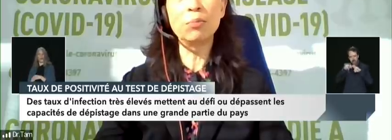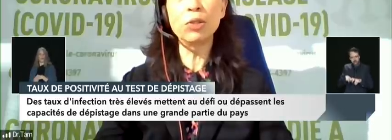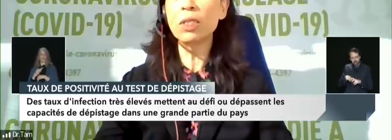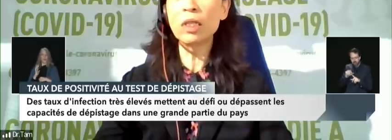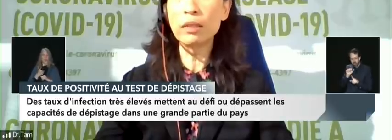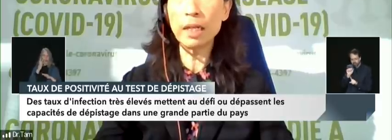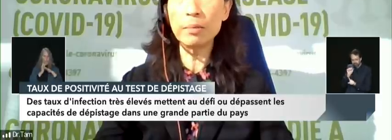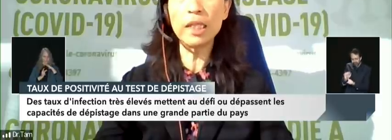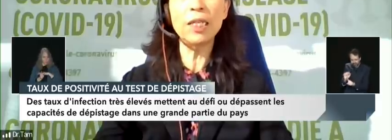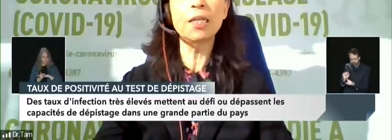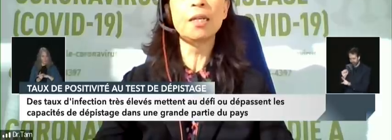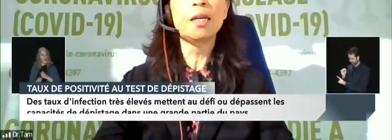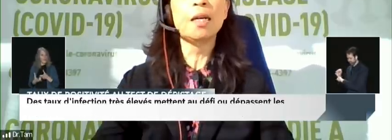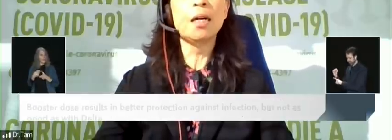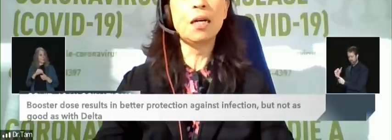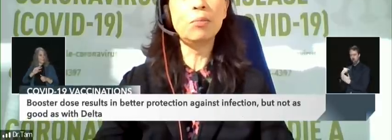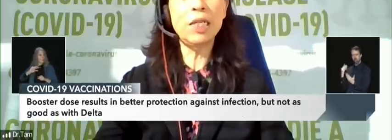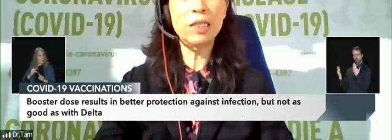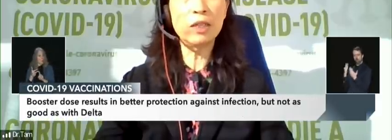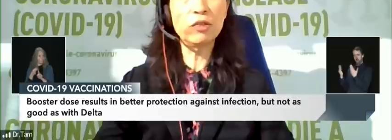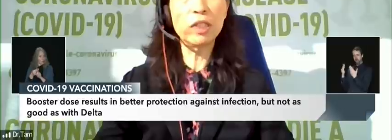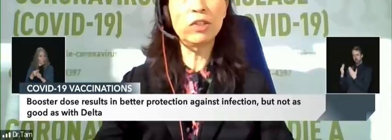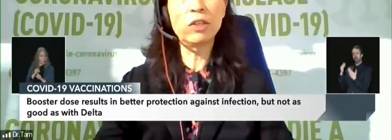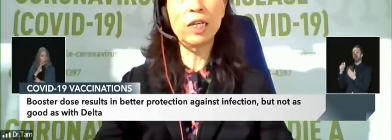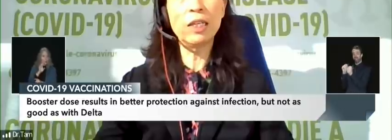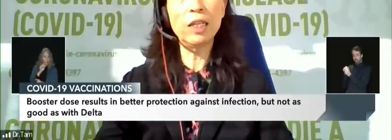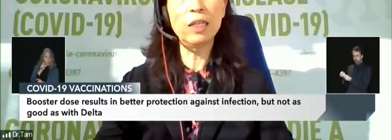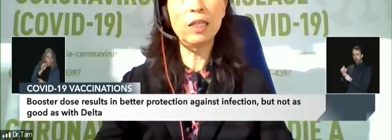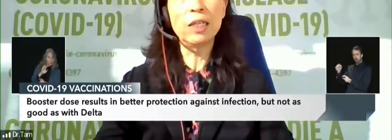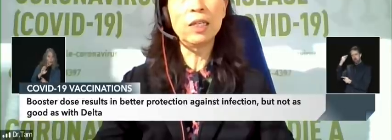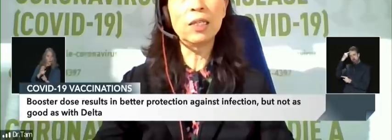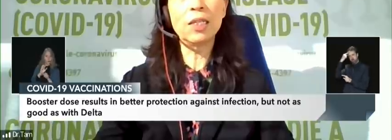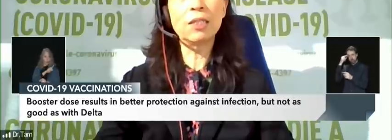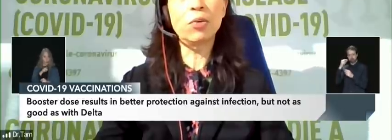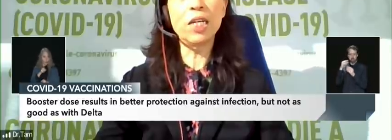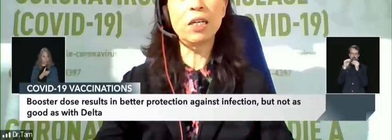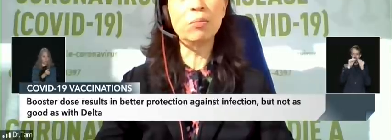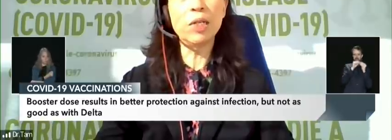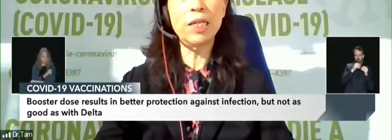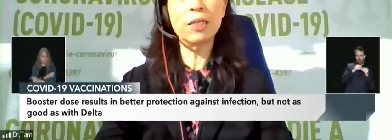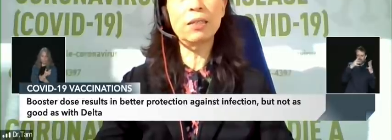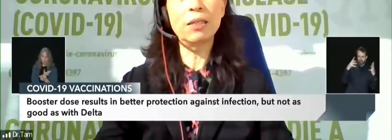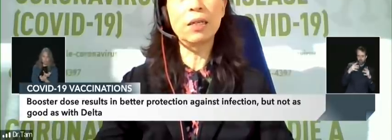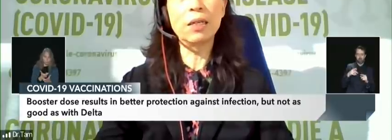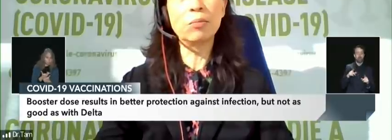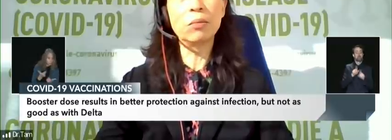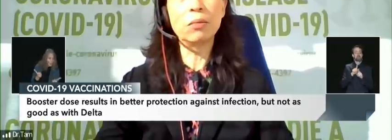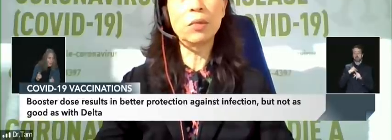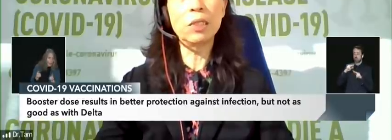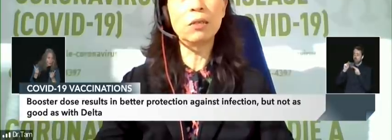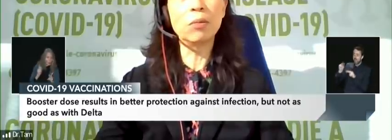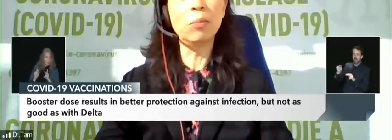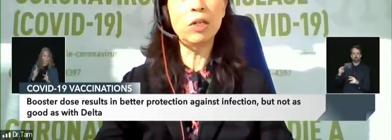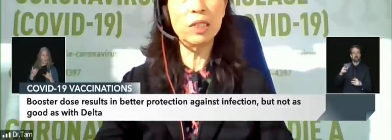including boost of those uptake etc so I think it's quite a complex you know composite